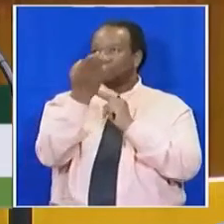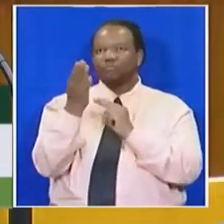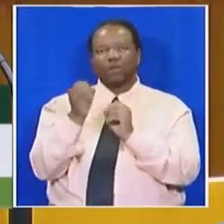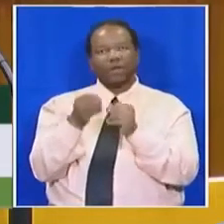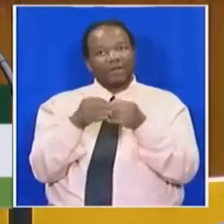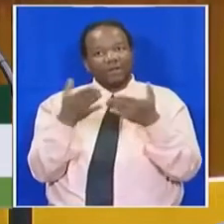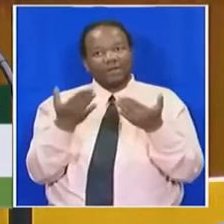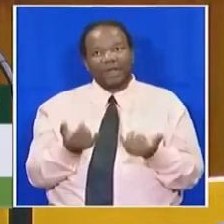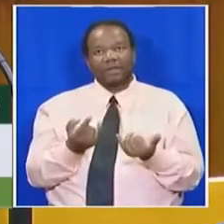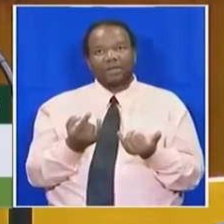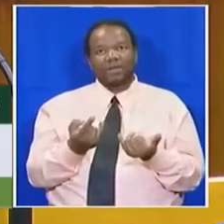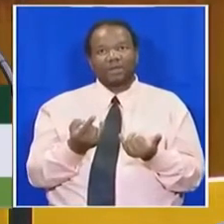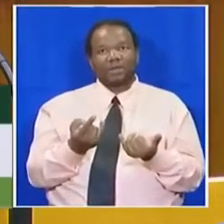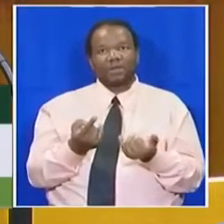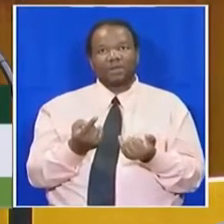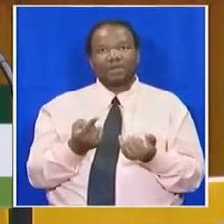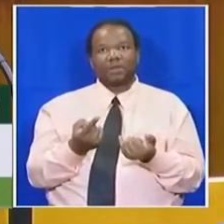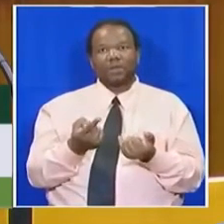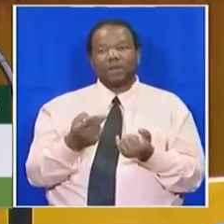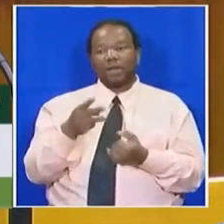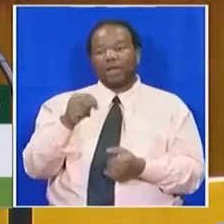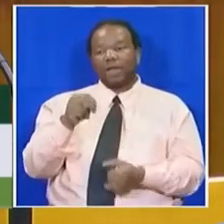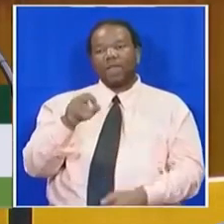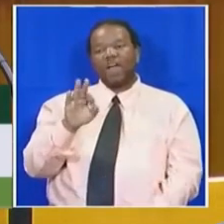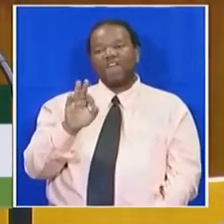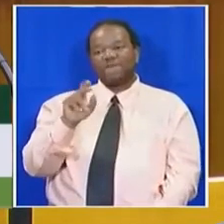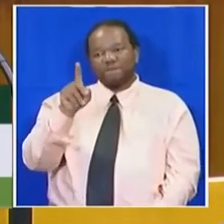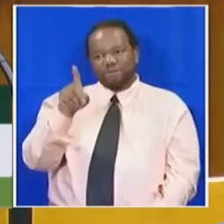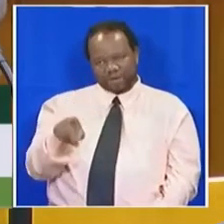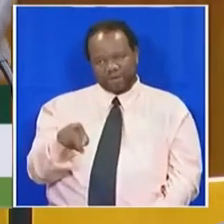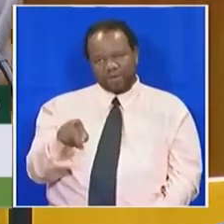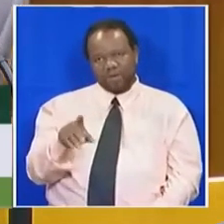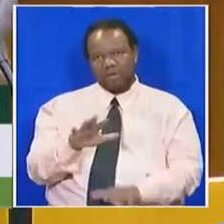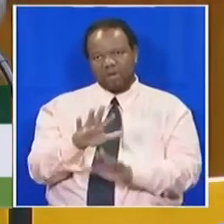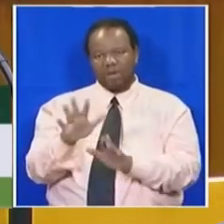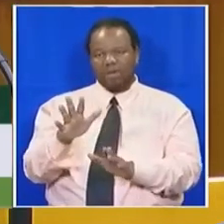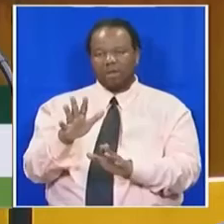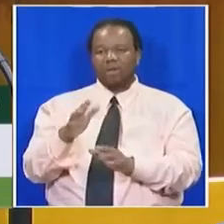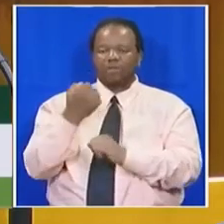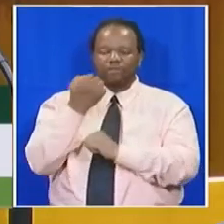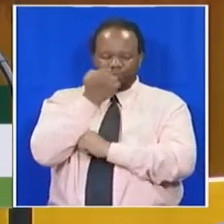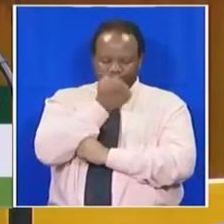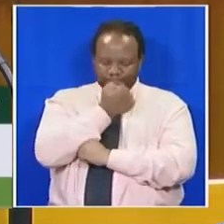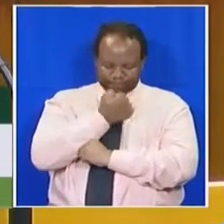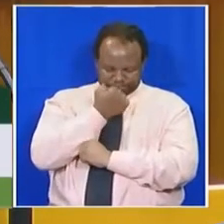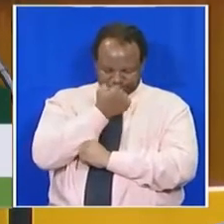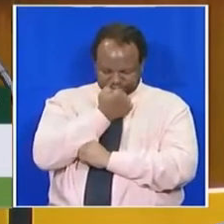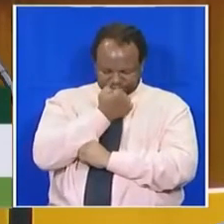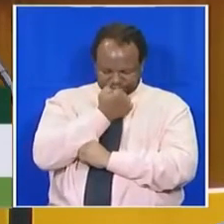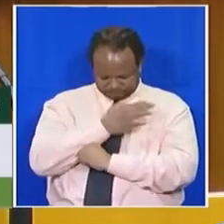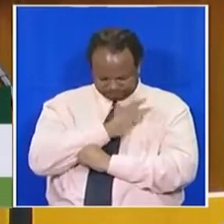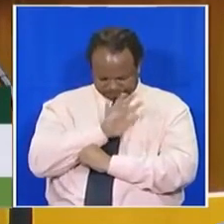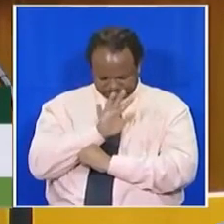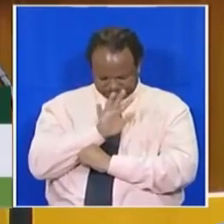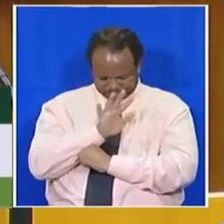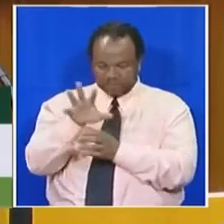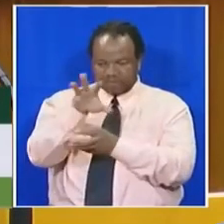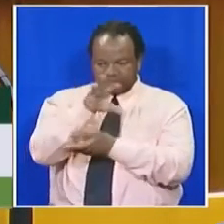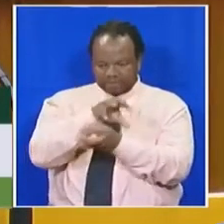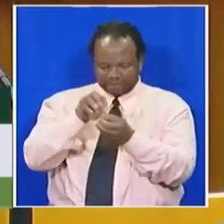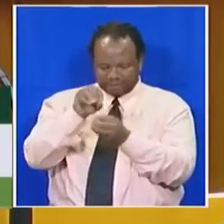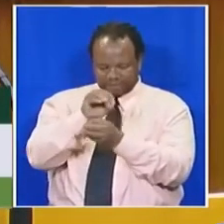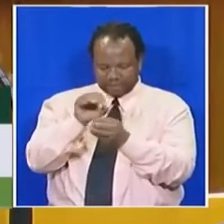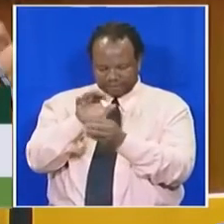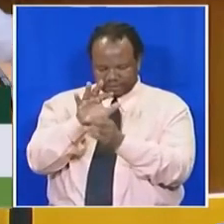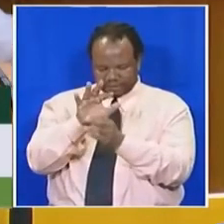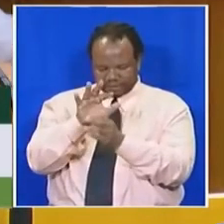On behalf of the National Freedom Party, to extend our condolences to all those that have lost loved ones